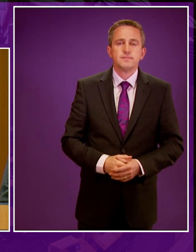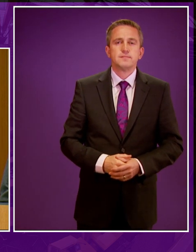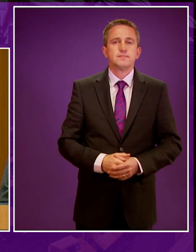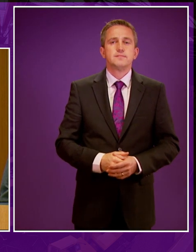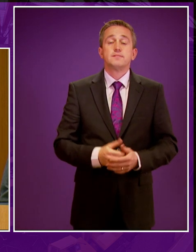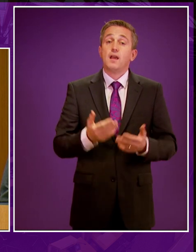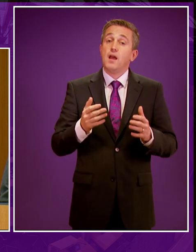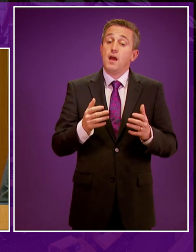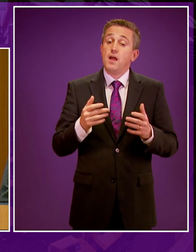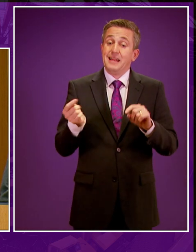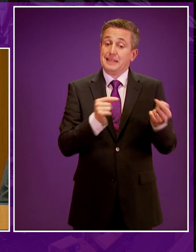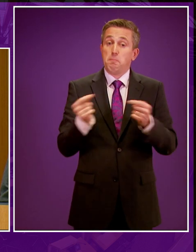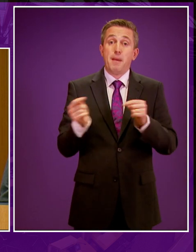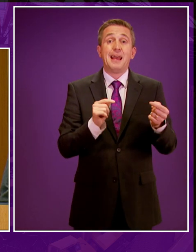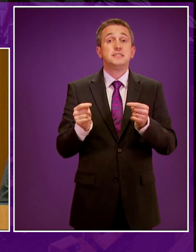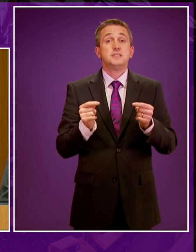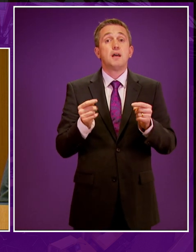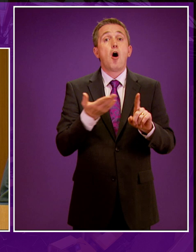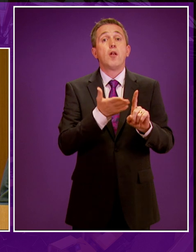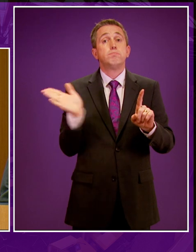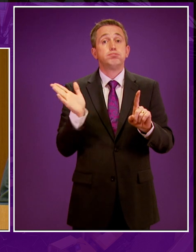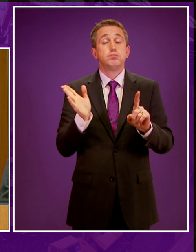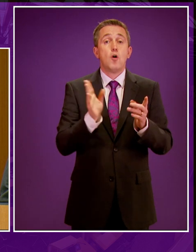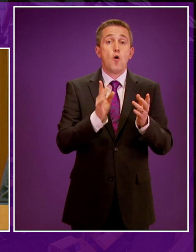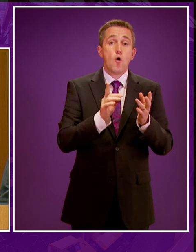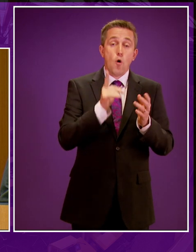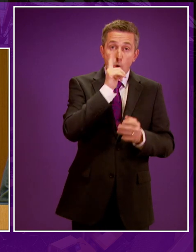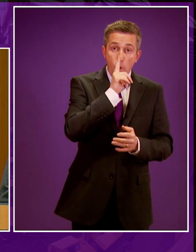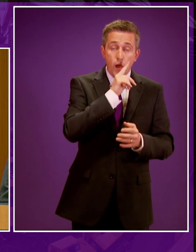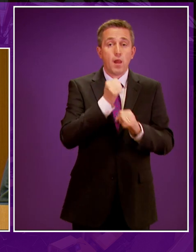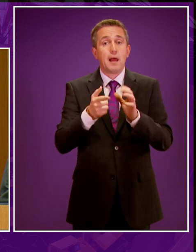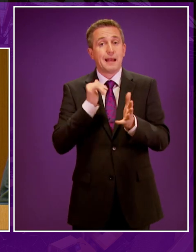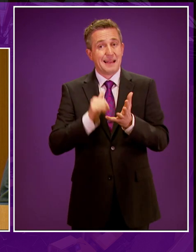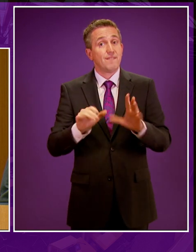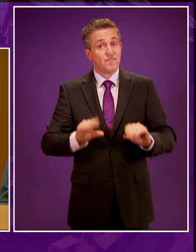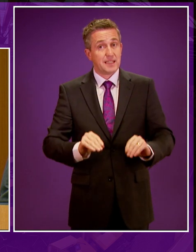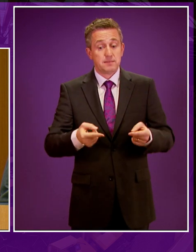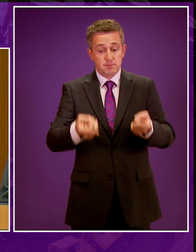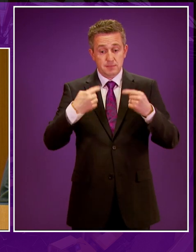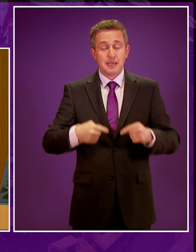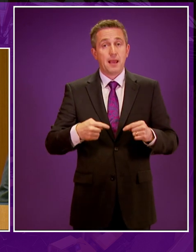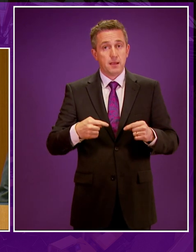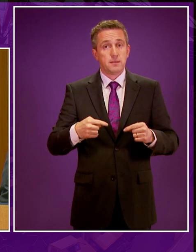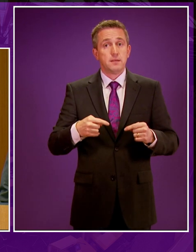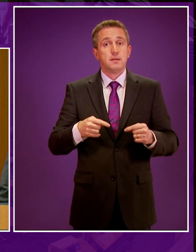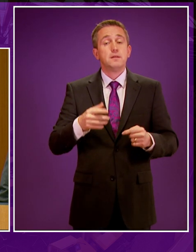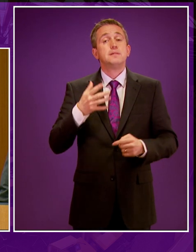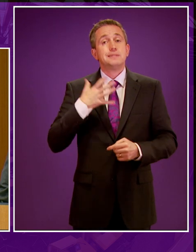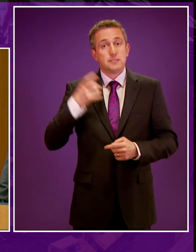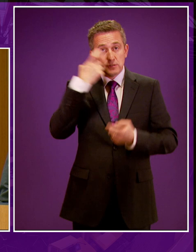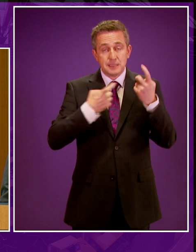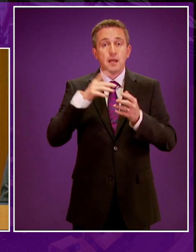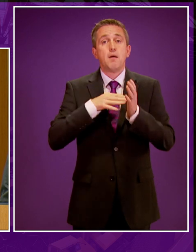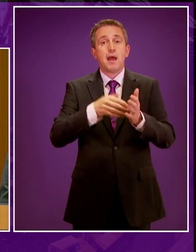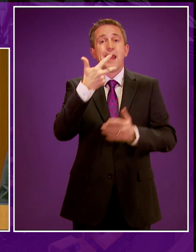Thank you very much. That concludes our debate on unconventional oil and gas. The next item of business is consideration of business motion